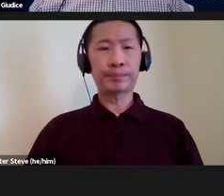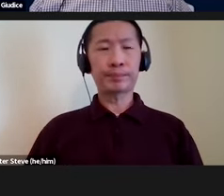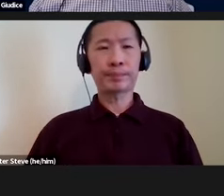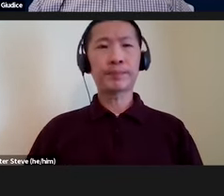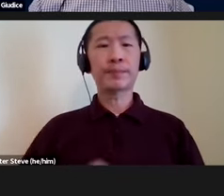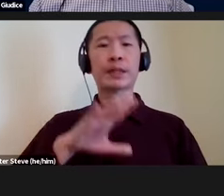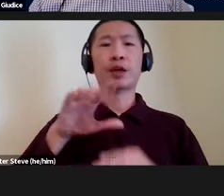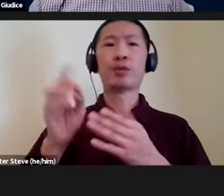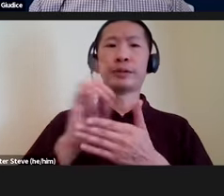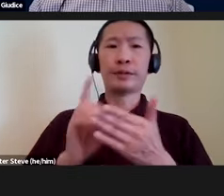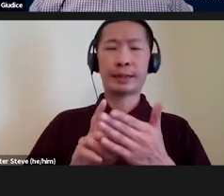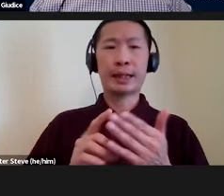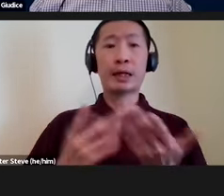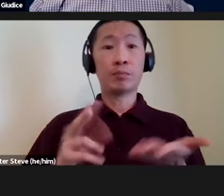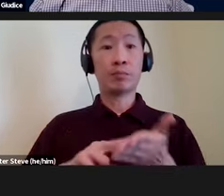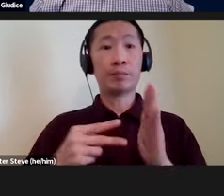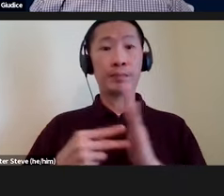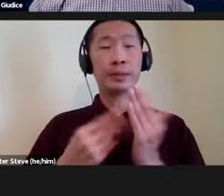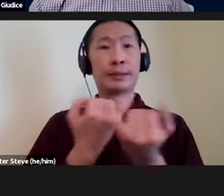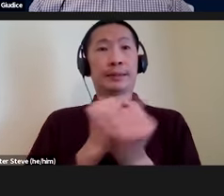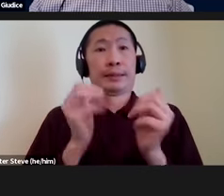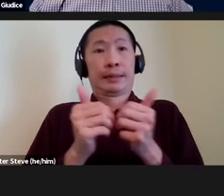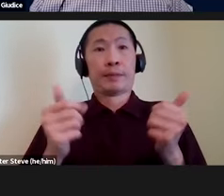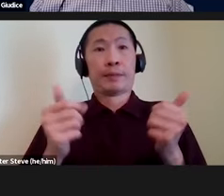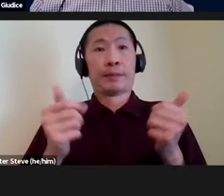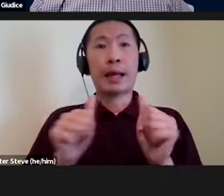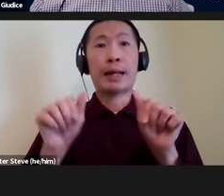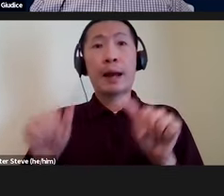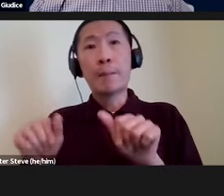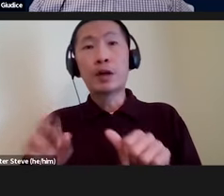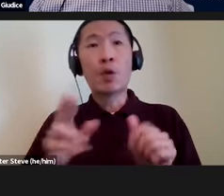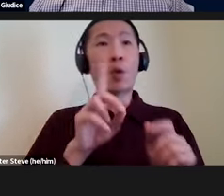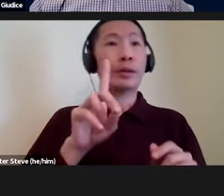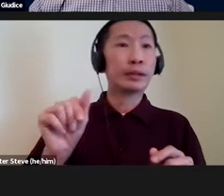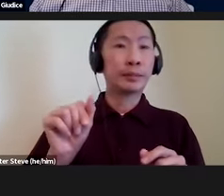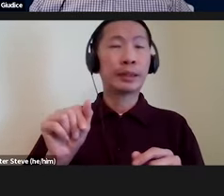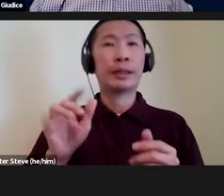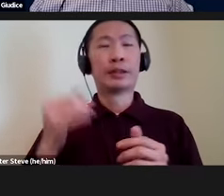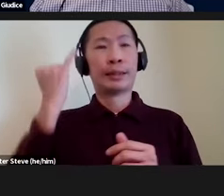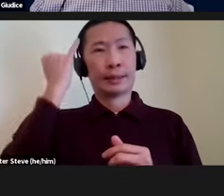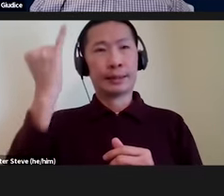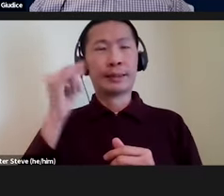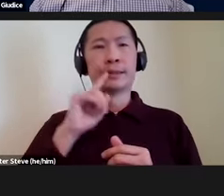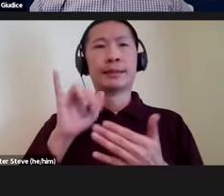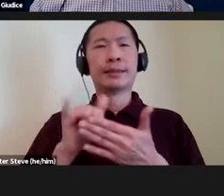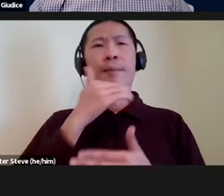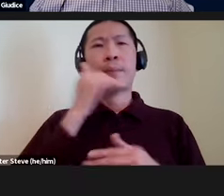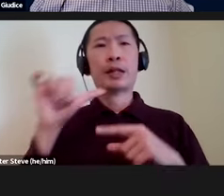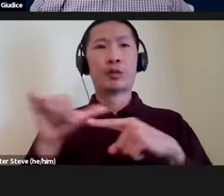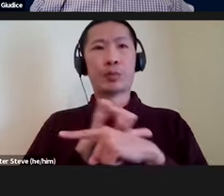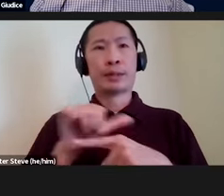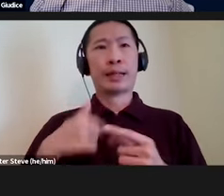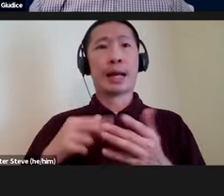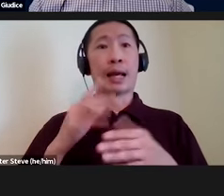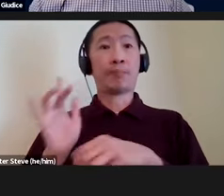Inclusive design is, by definition, independent of any ability or disability, so as such, the ideas and best practices that I'm